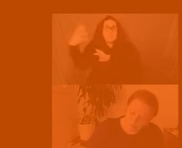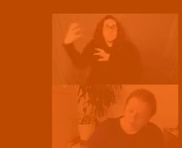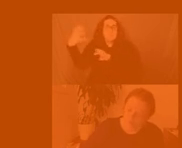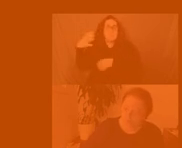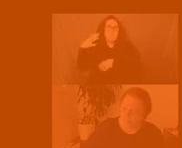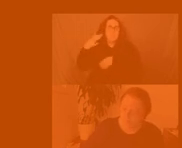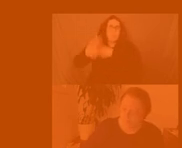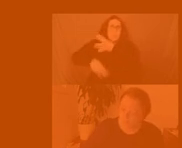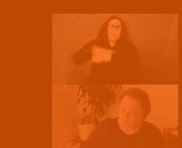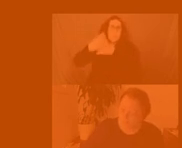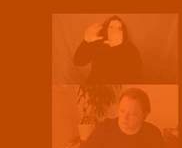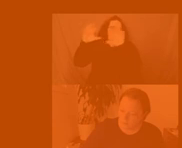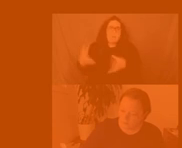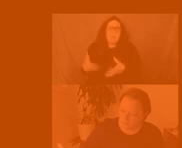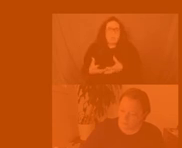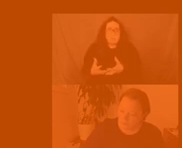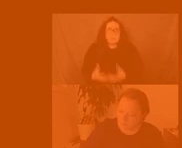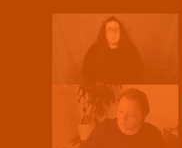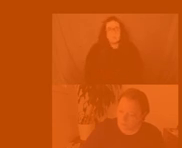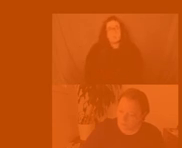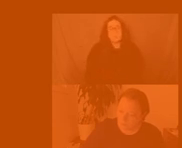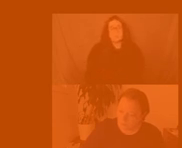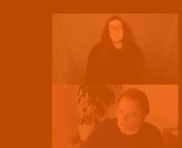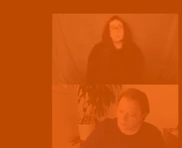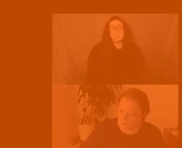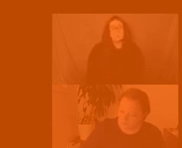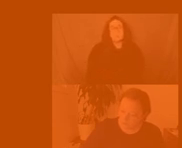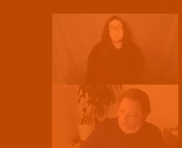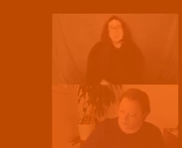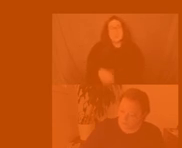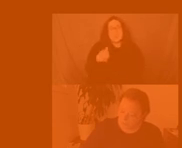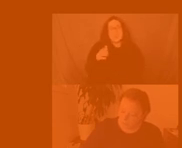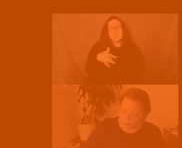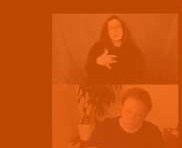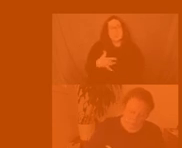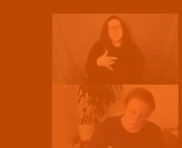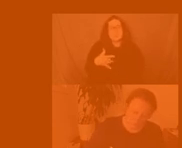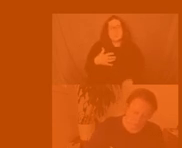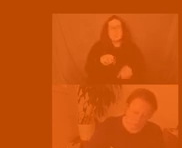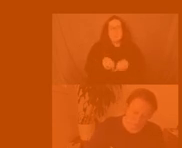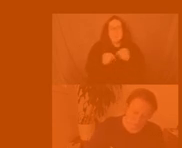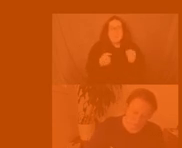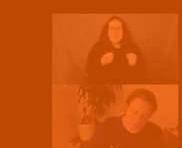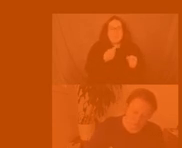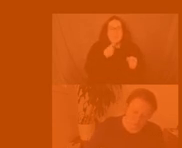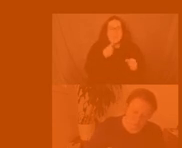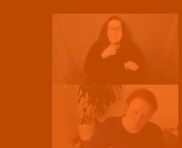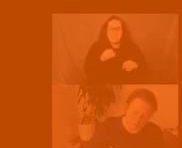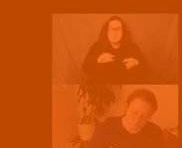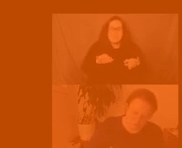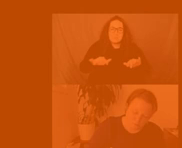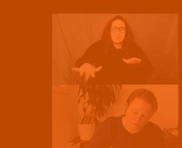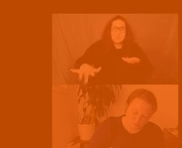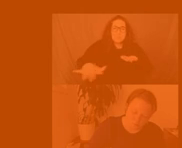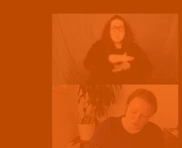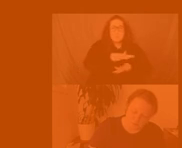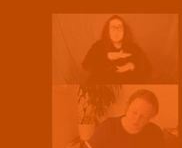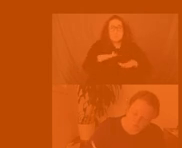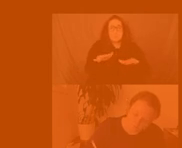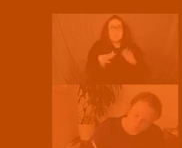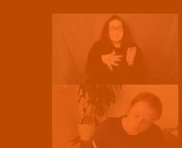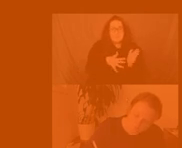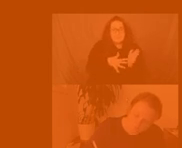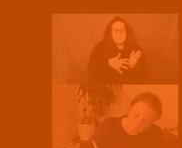evokes shattered glass thereby highlighting fragility fracture and ephemerality